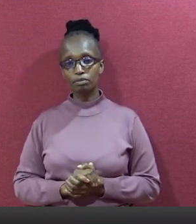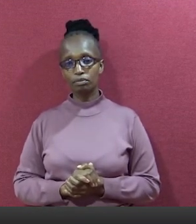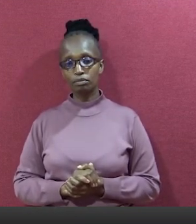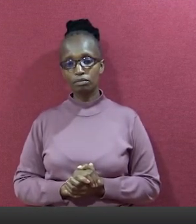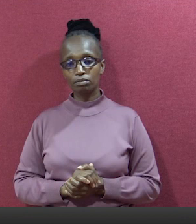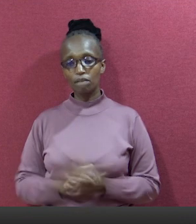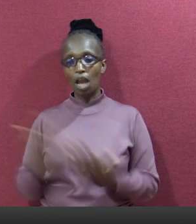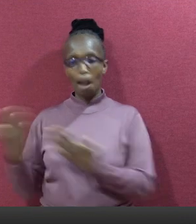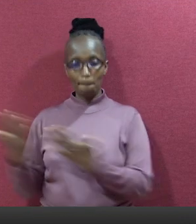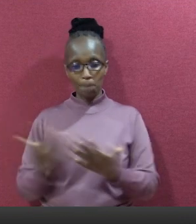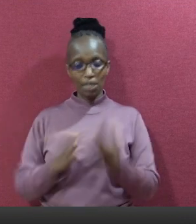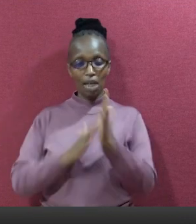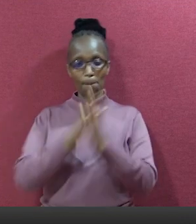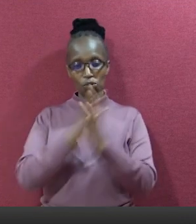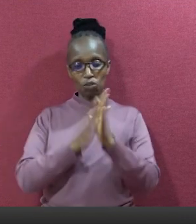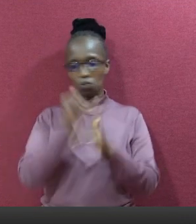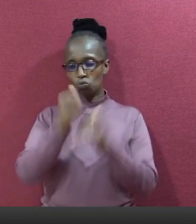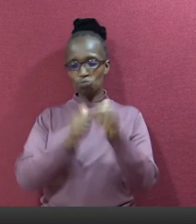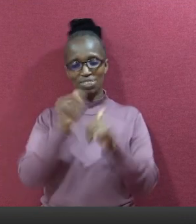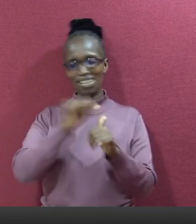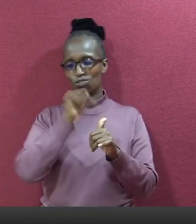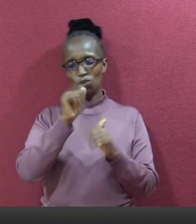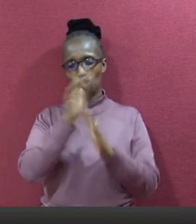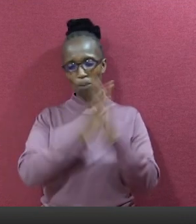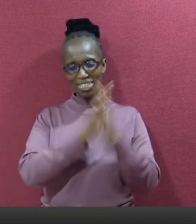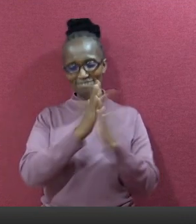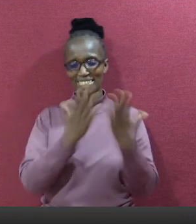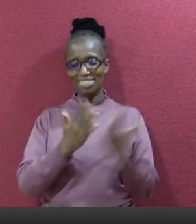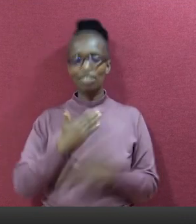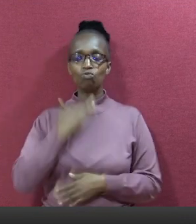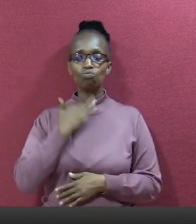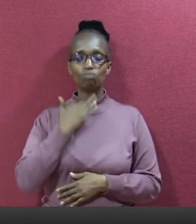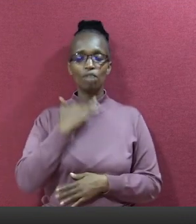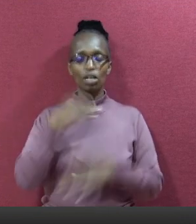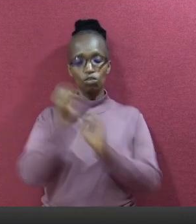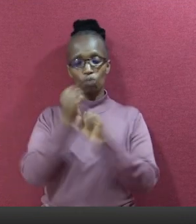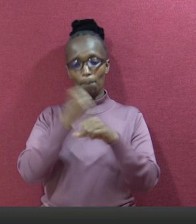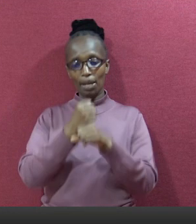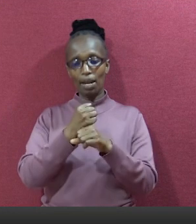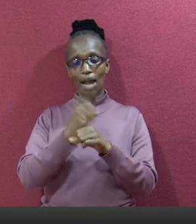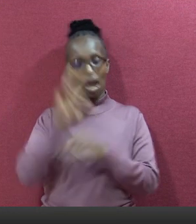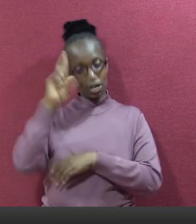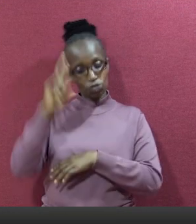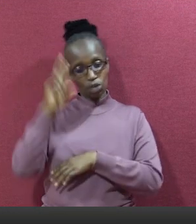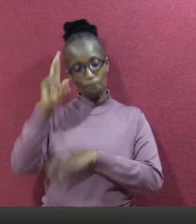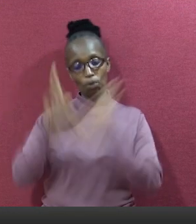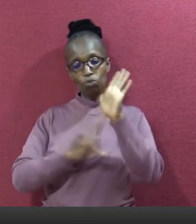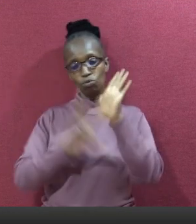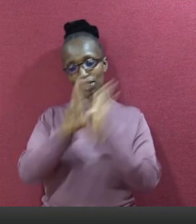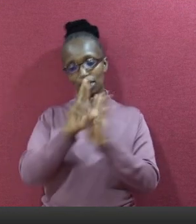casting emotions that are total unhelpful and unnecessary, we will make a reasoned ruling